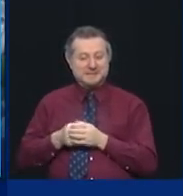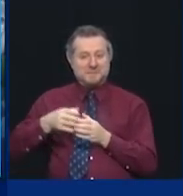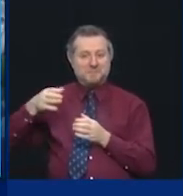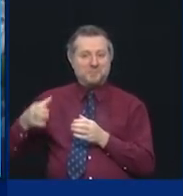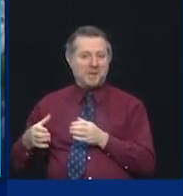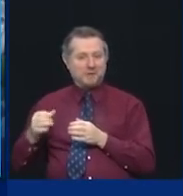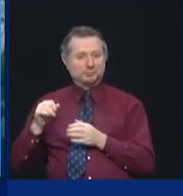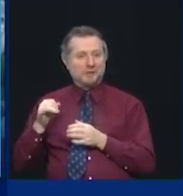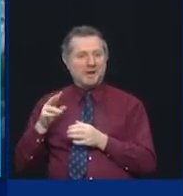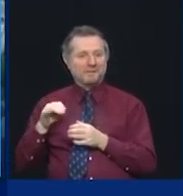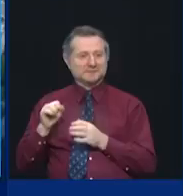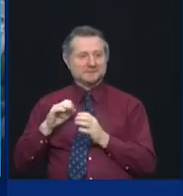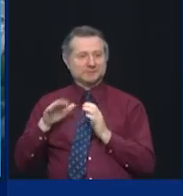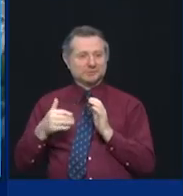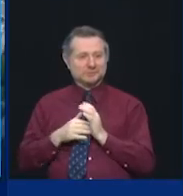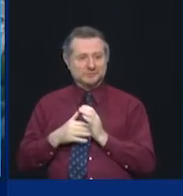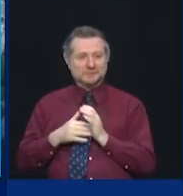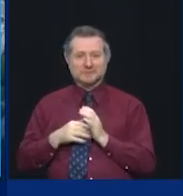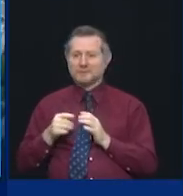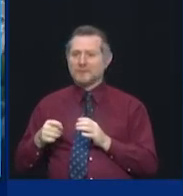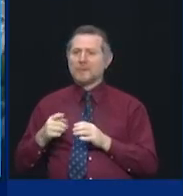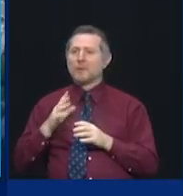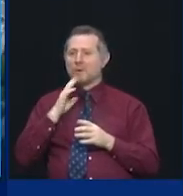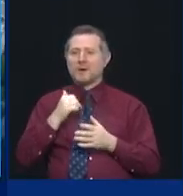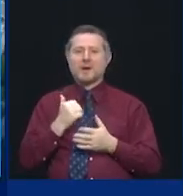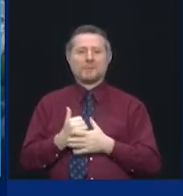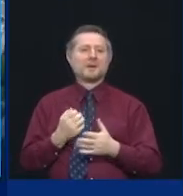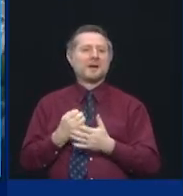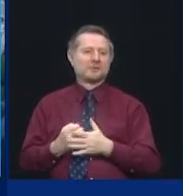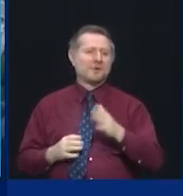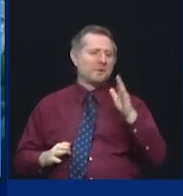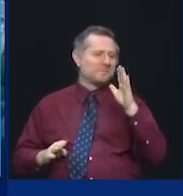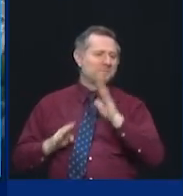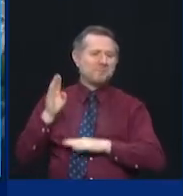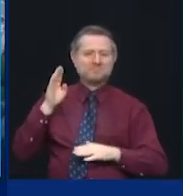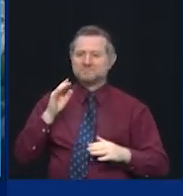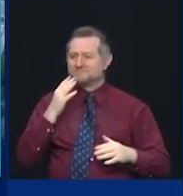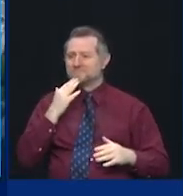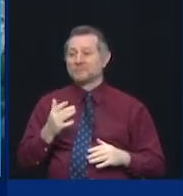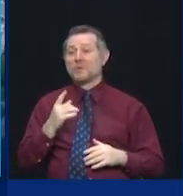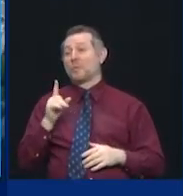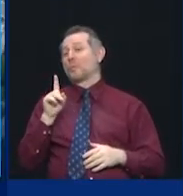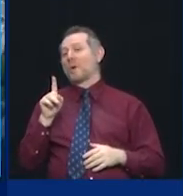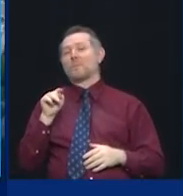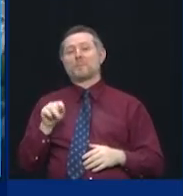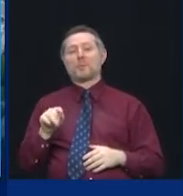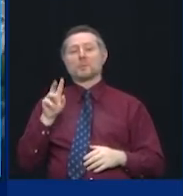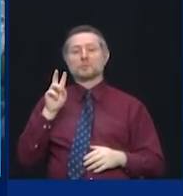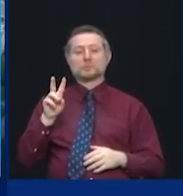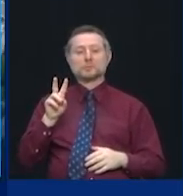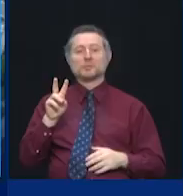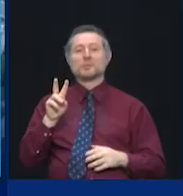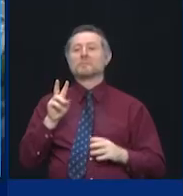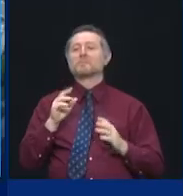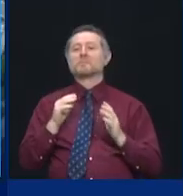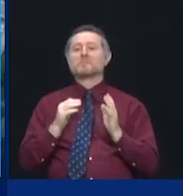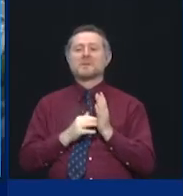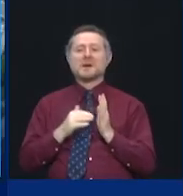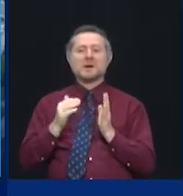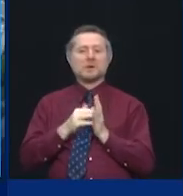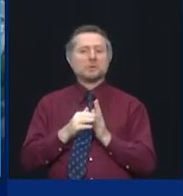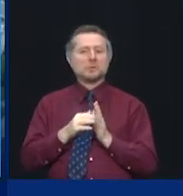economic engine for years to come. It is a 1.2 million square foot expansion.